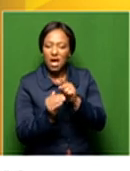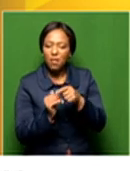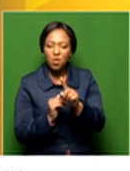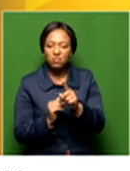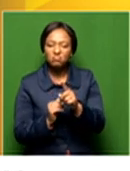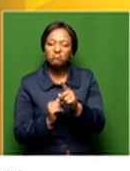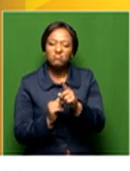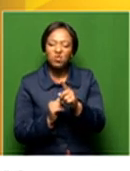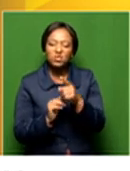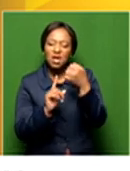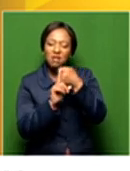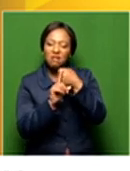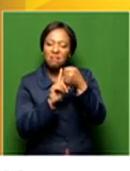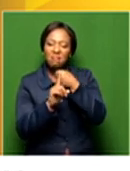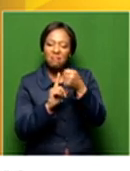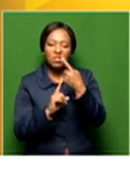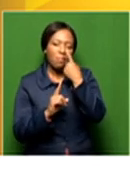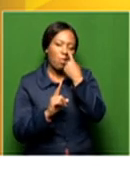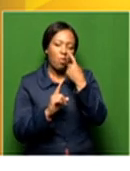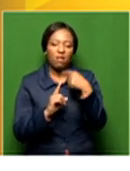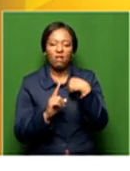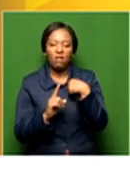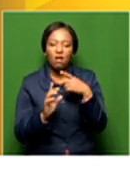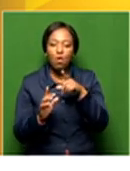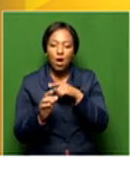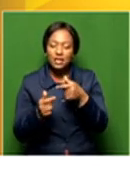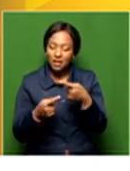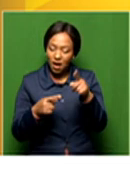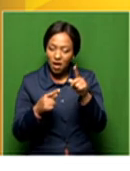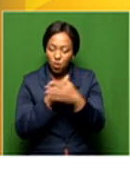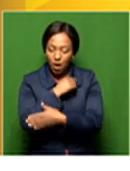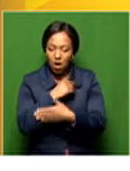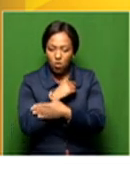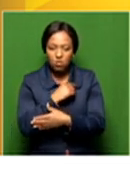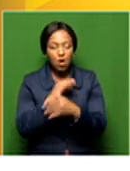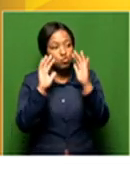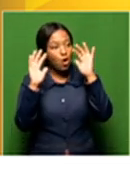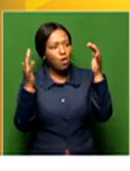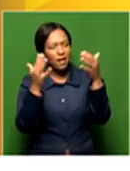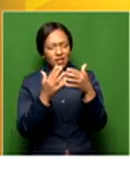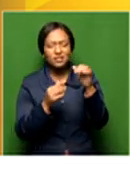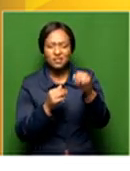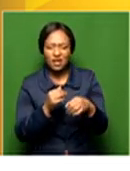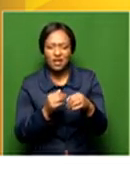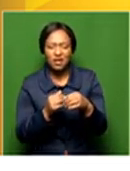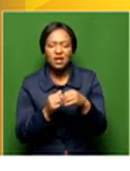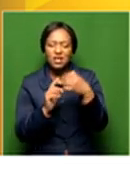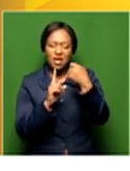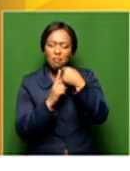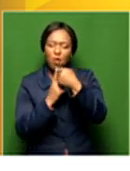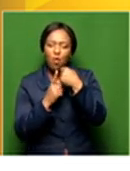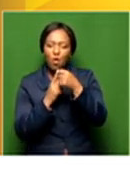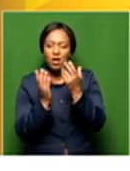bullying, which is still quite rife, not just in the country, but generally globally. So they cover things like bullying,